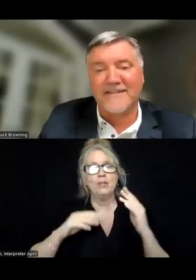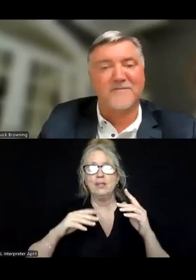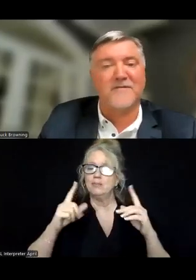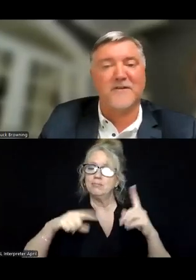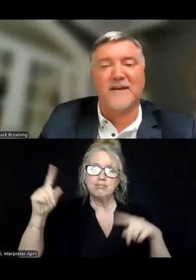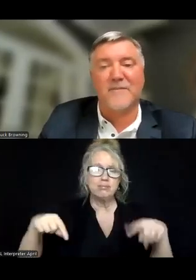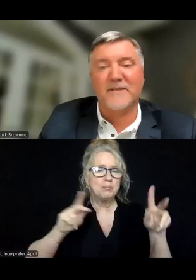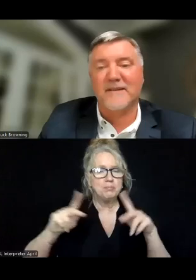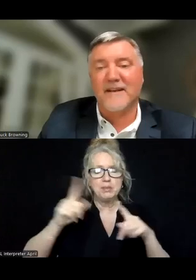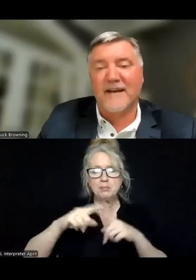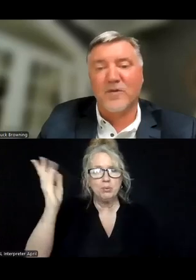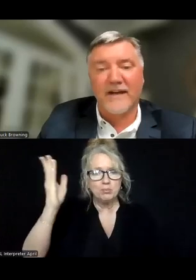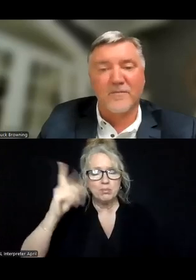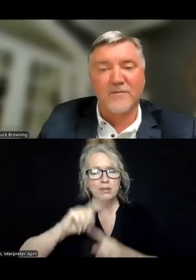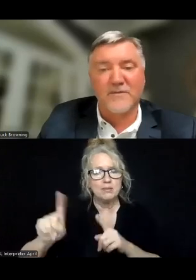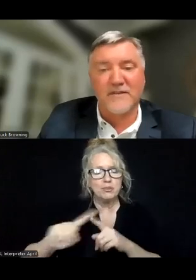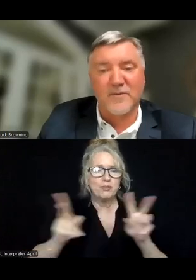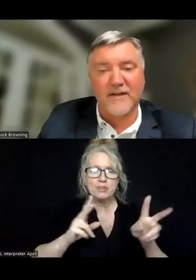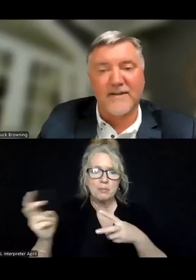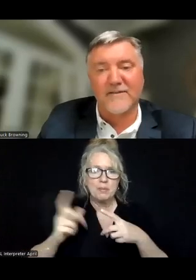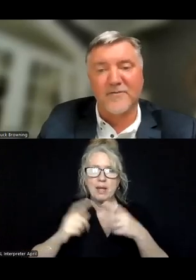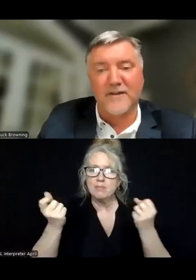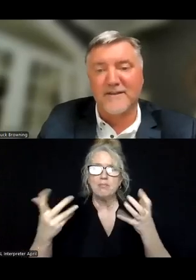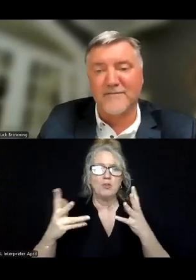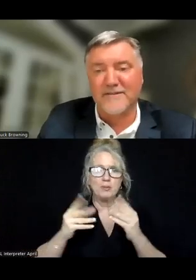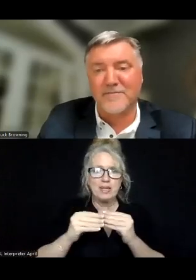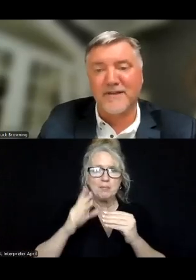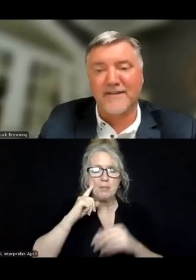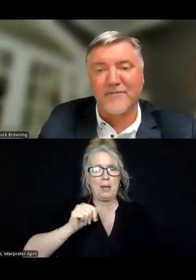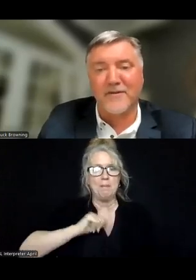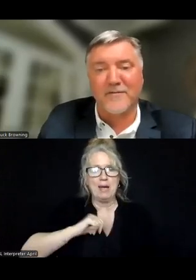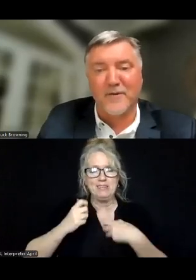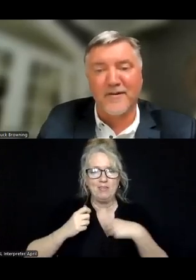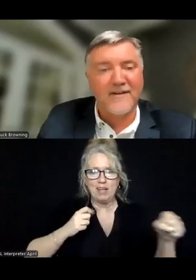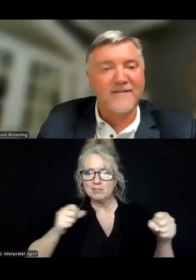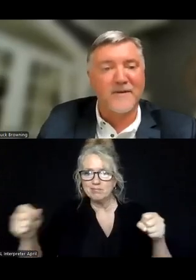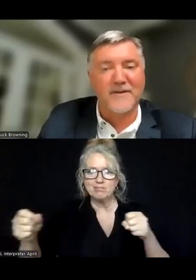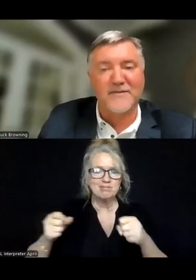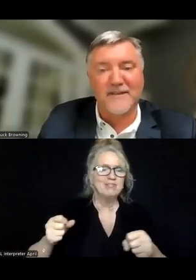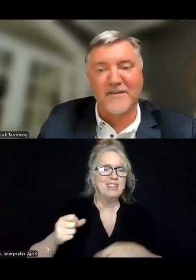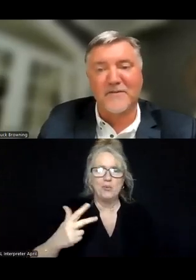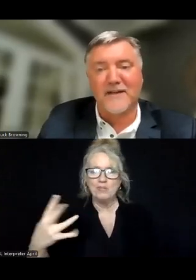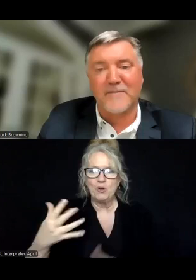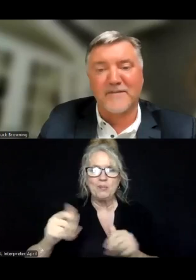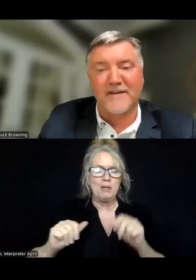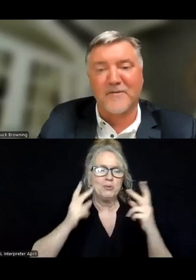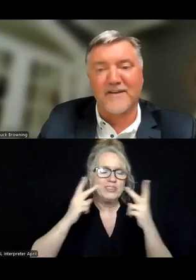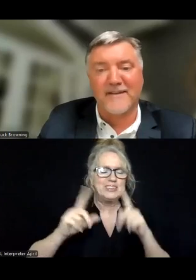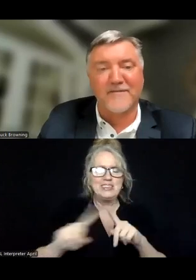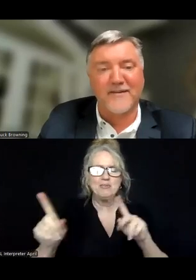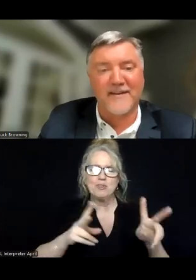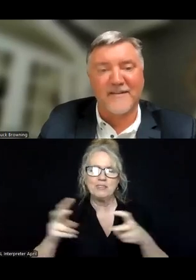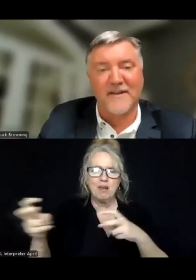presenting lots of different topics. I had multiple sessions where I needed to clone myself, split into three or four, to be able to go see all the different topics